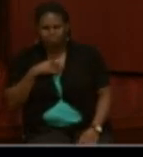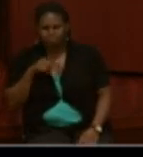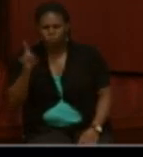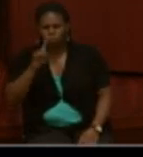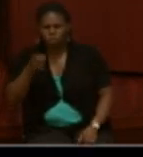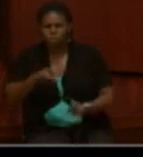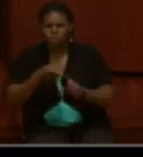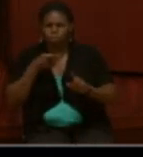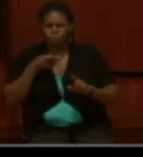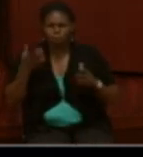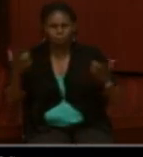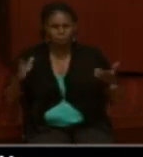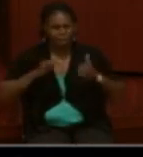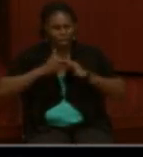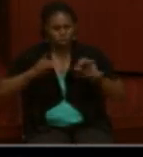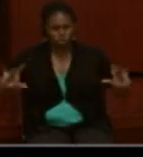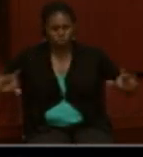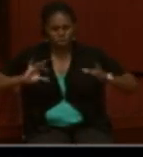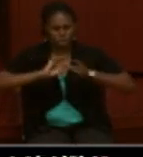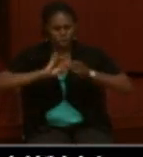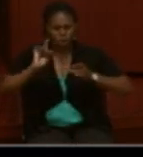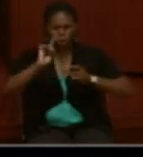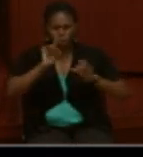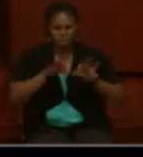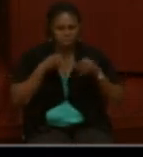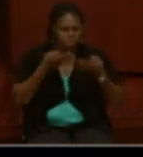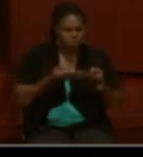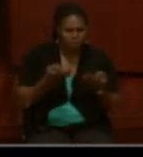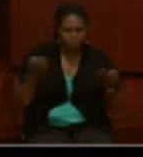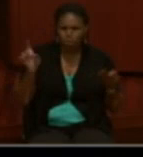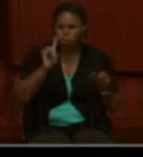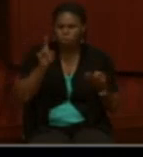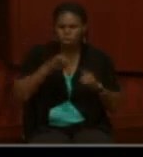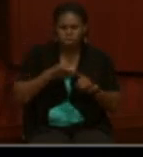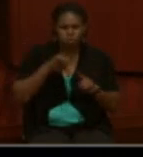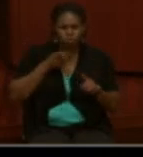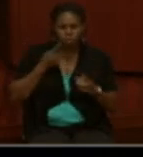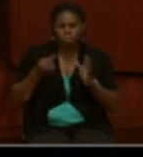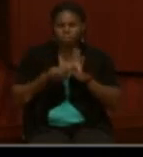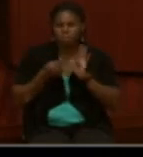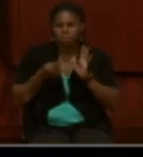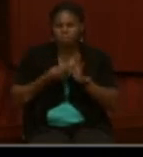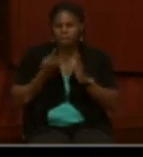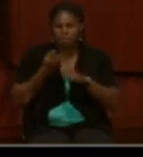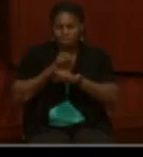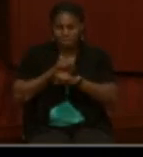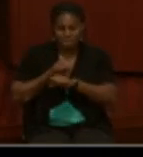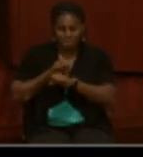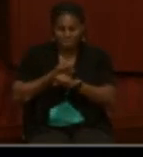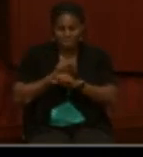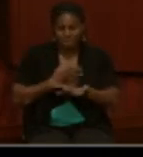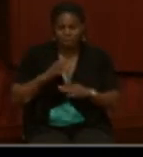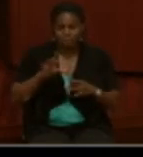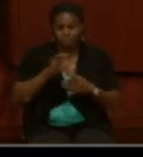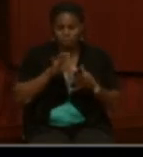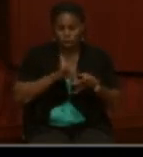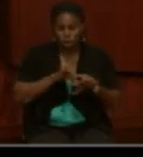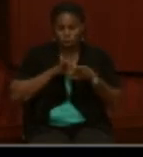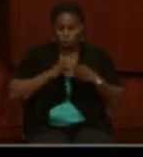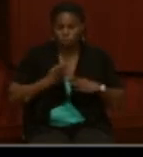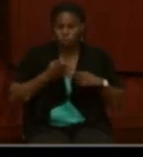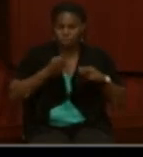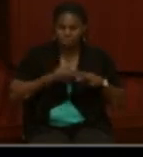from? Who is his family? What plantation did he come from? So sometimes the slave owner's name is the key